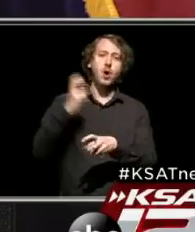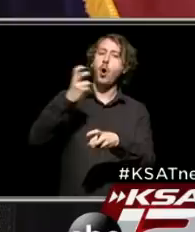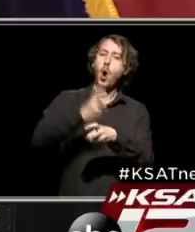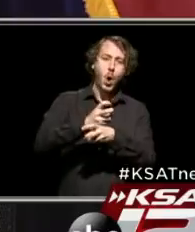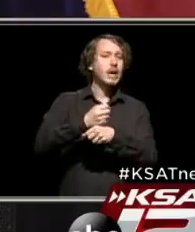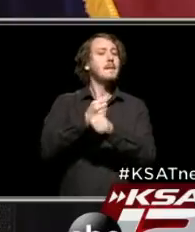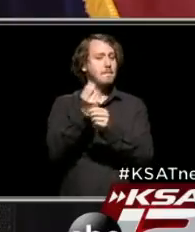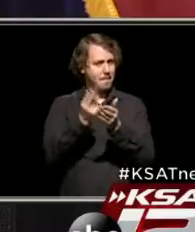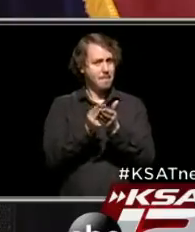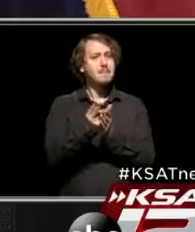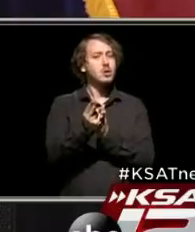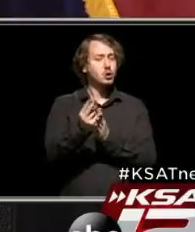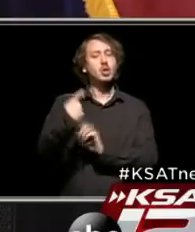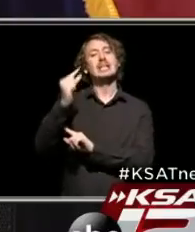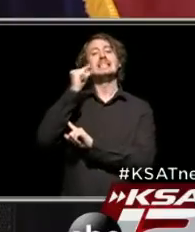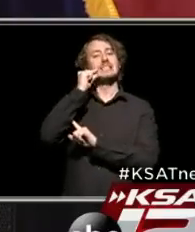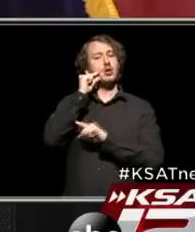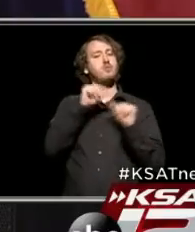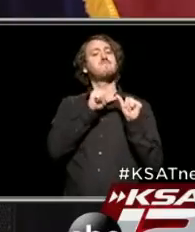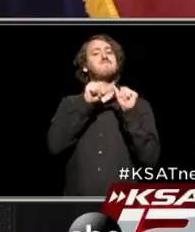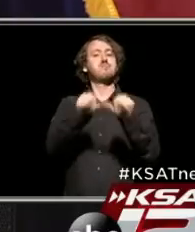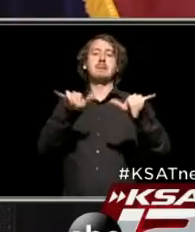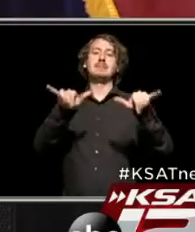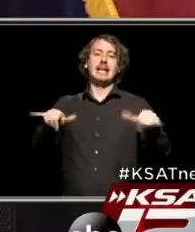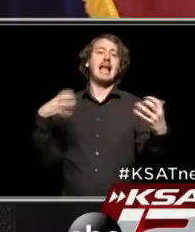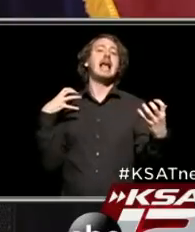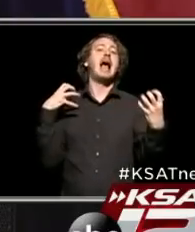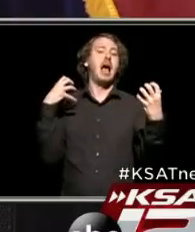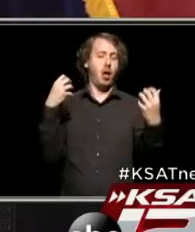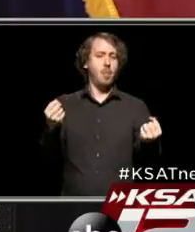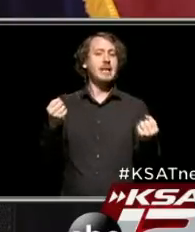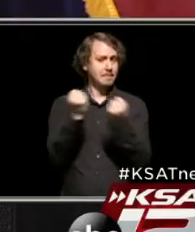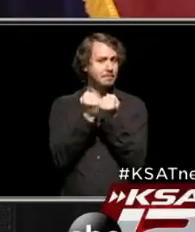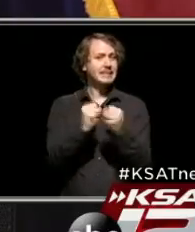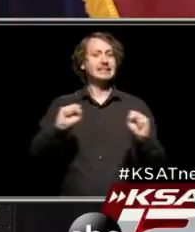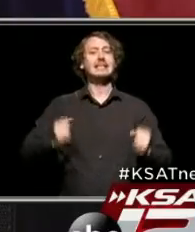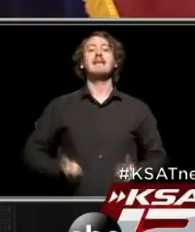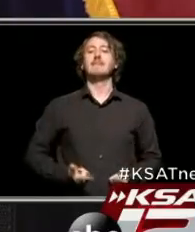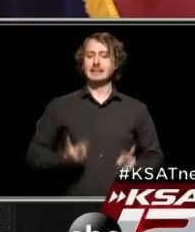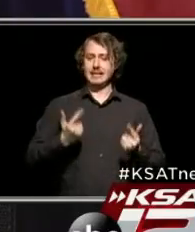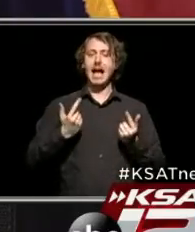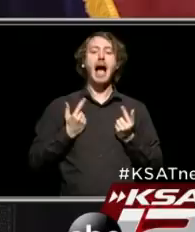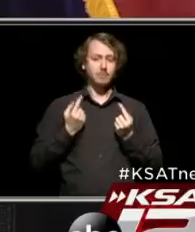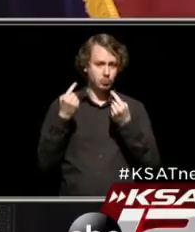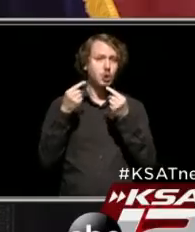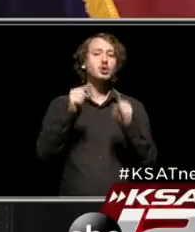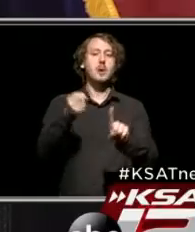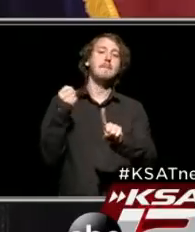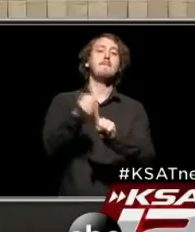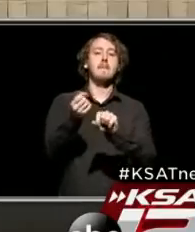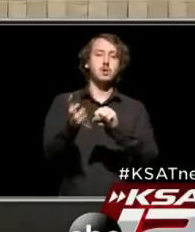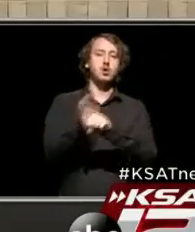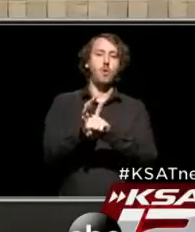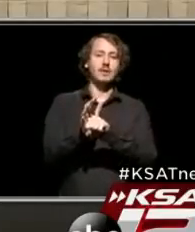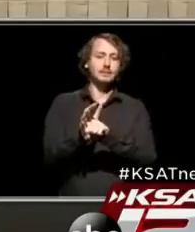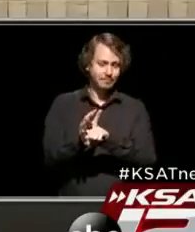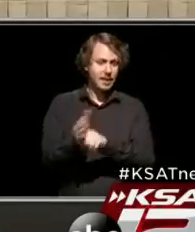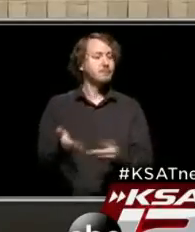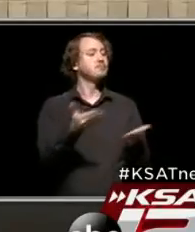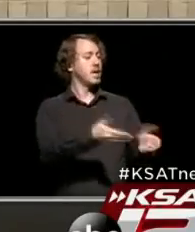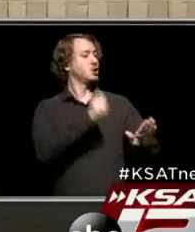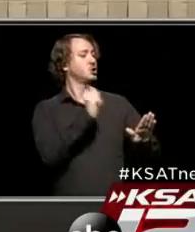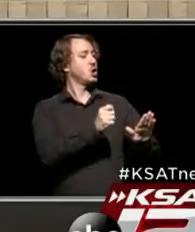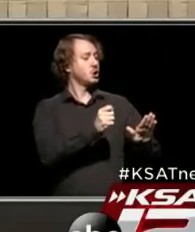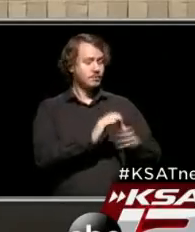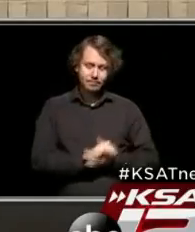help make sure that San Antonio continues to be healthy and that we save lives during the course of this COVID-19 pandemic. Judge? Yeah, thanks, Mayor.